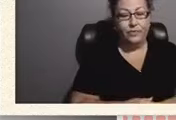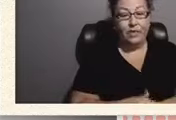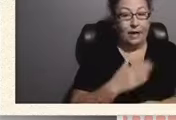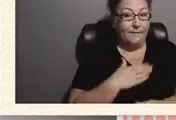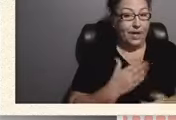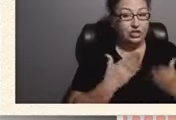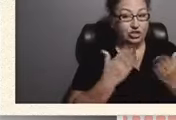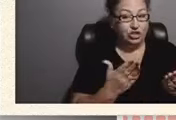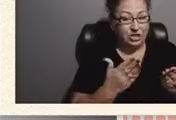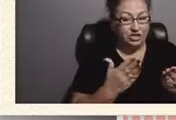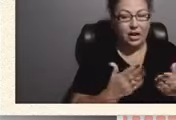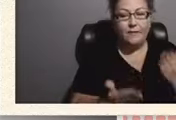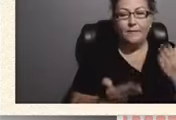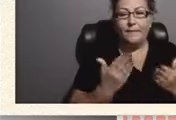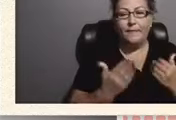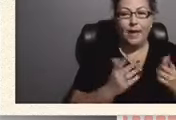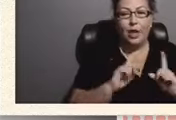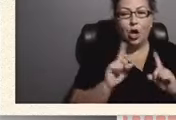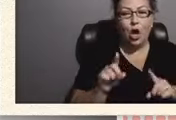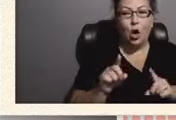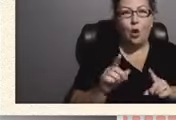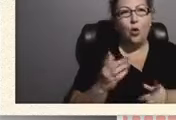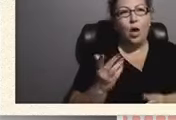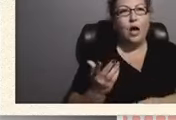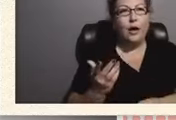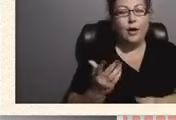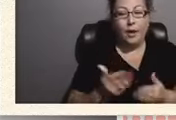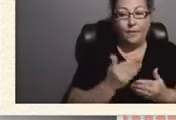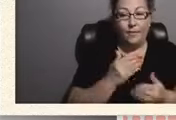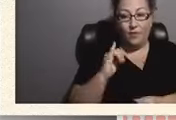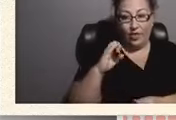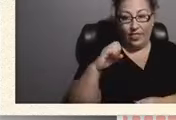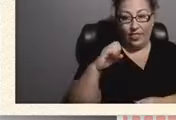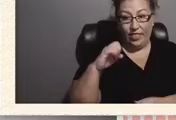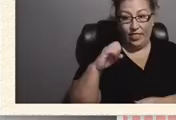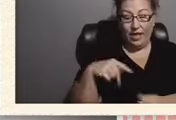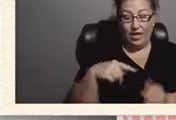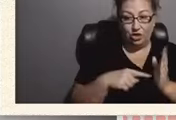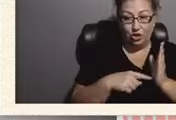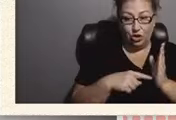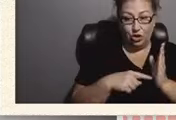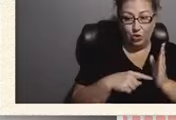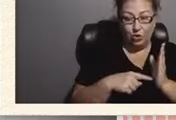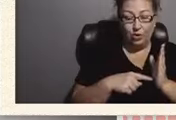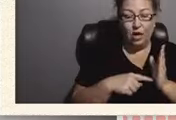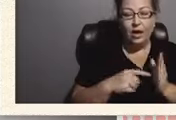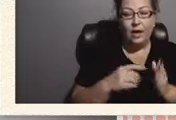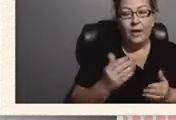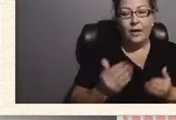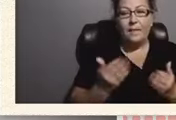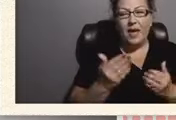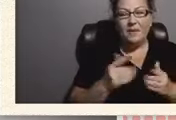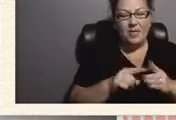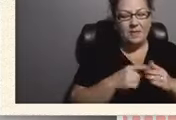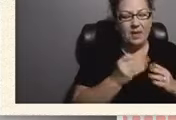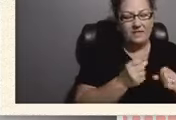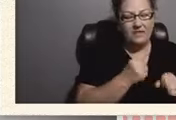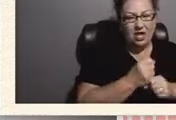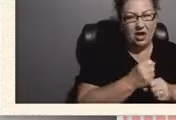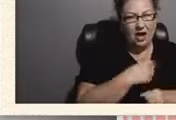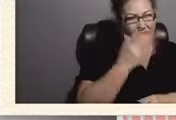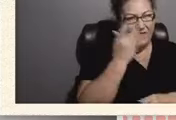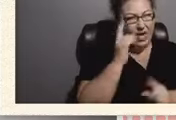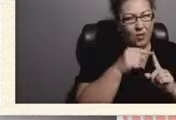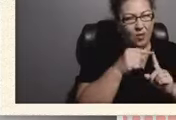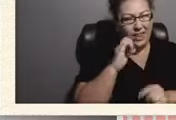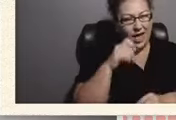maybe go, um, before the IEP is due, uh, maybe at the beginning of the year, I forget when the IEPs are really done.